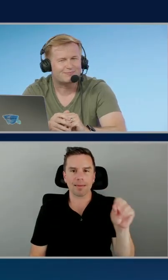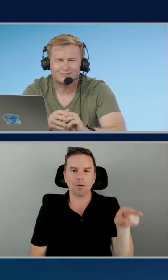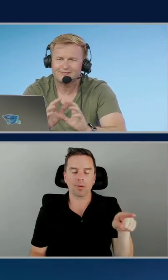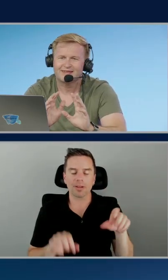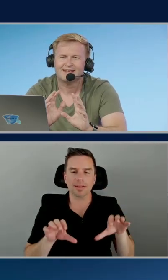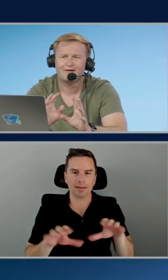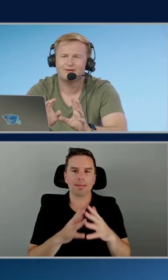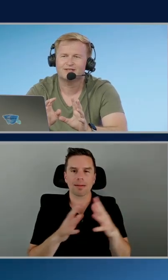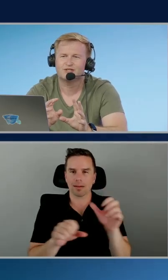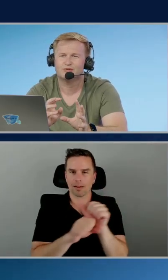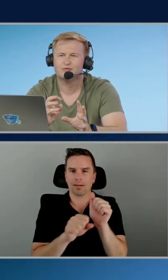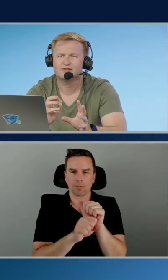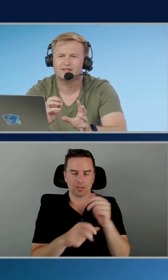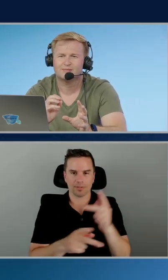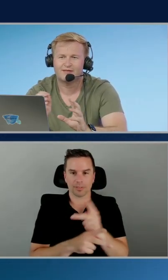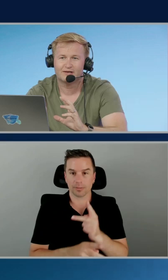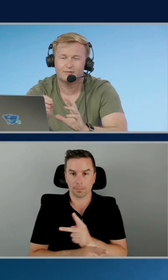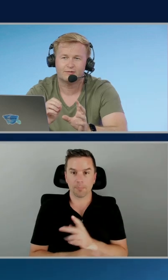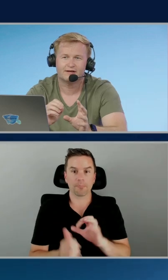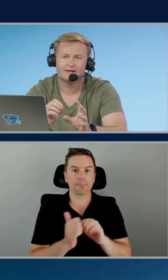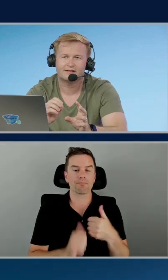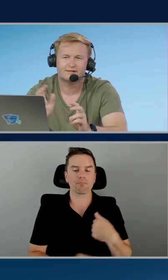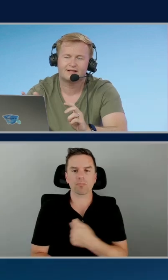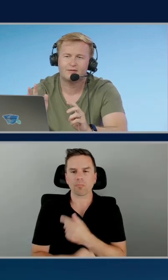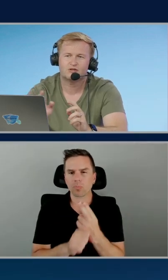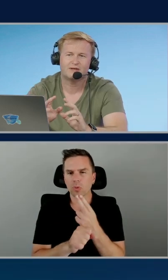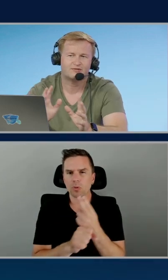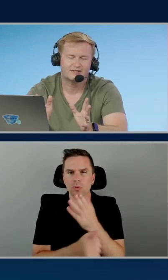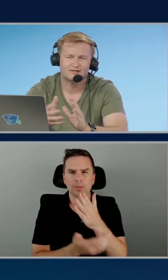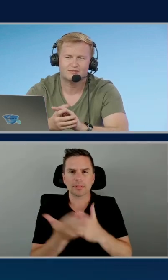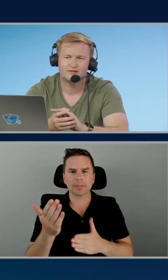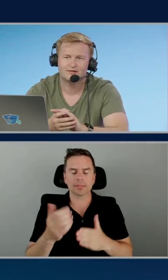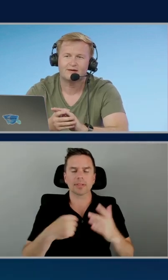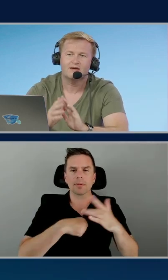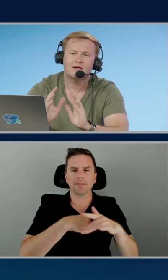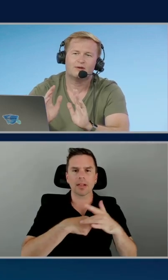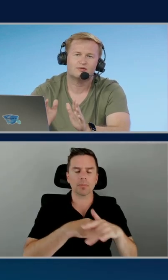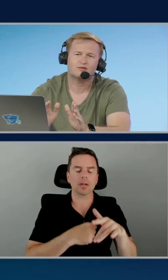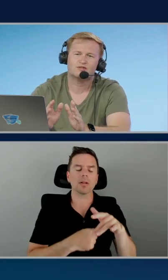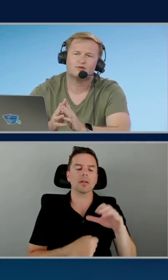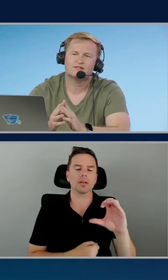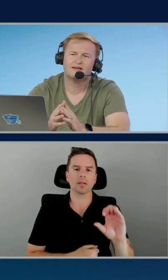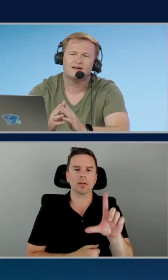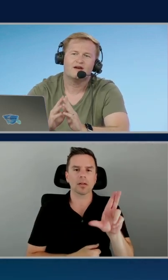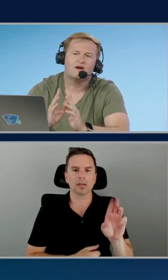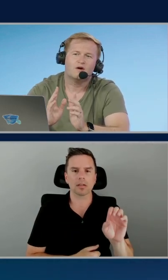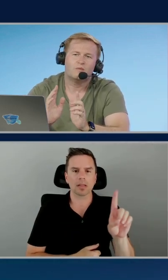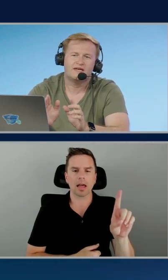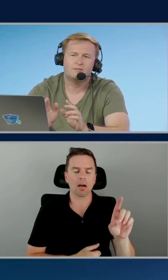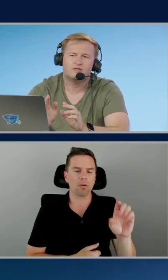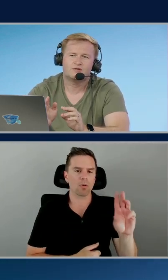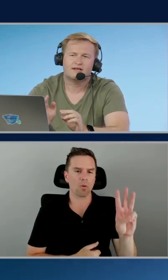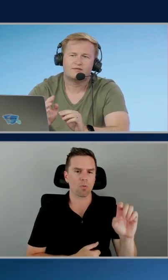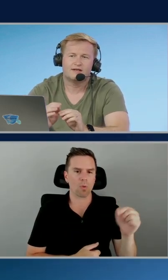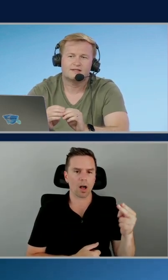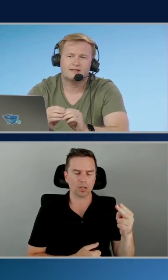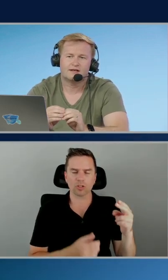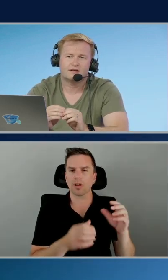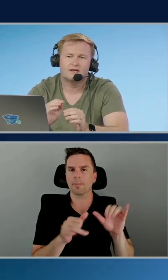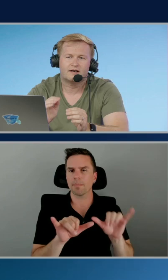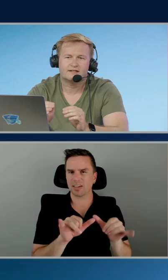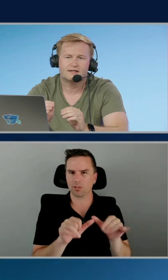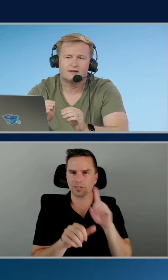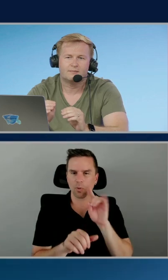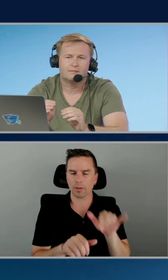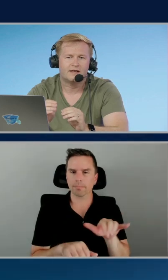and how we could use some available CloudWatch metrics to do that. long story short, we would use that as